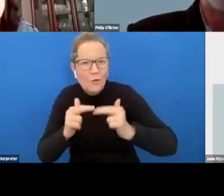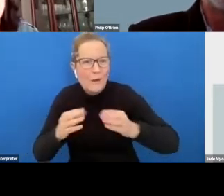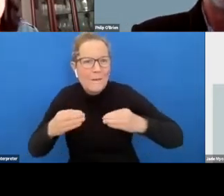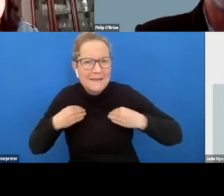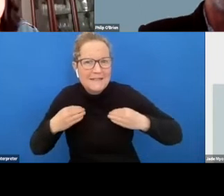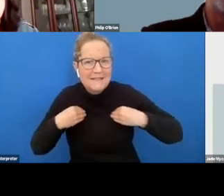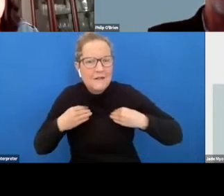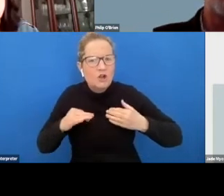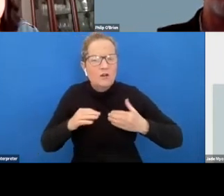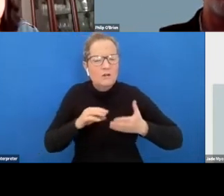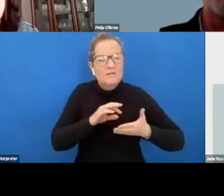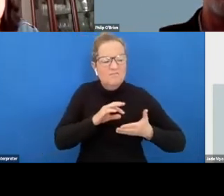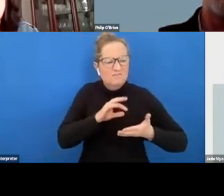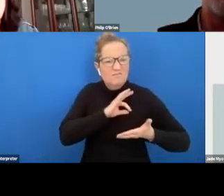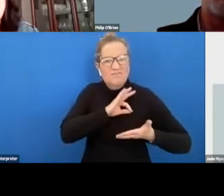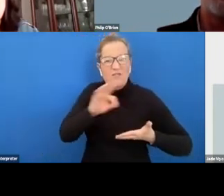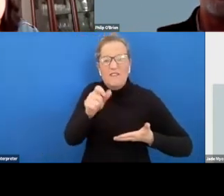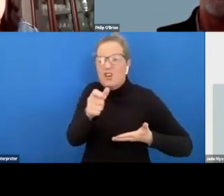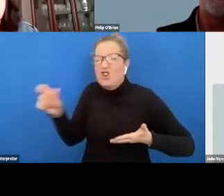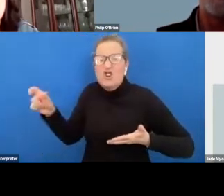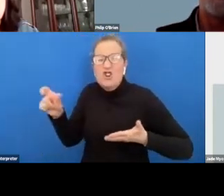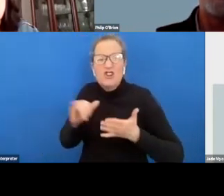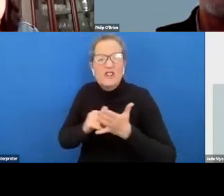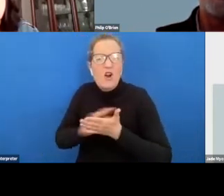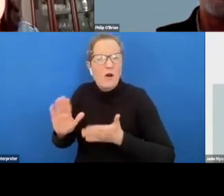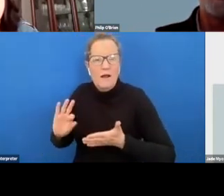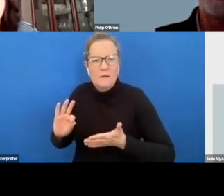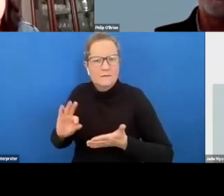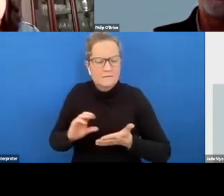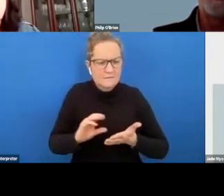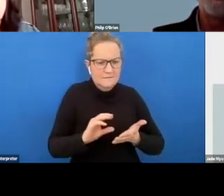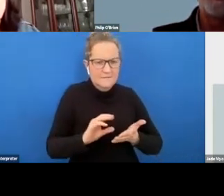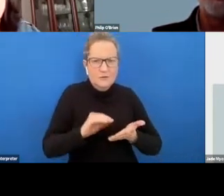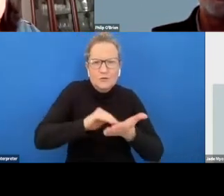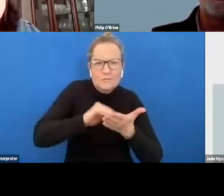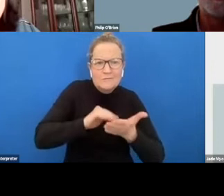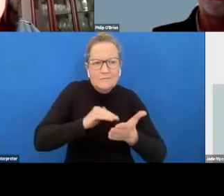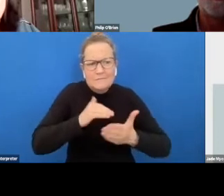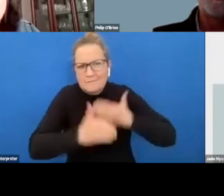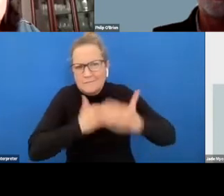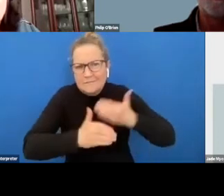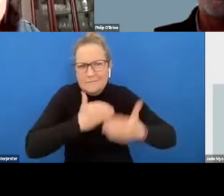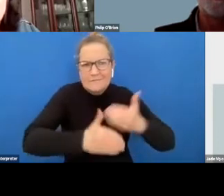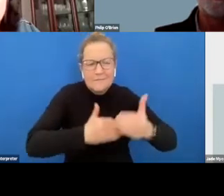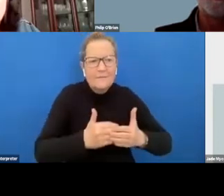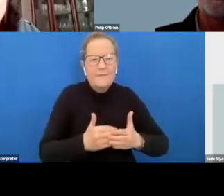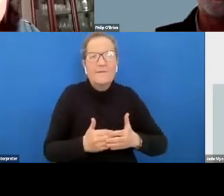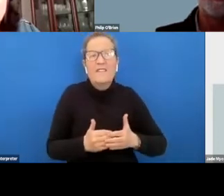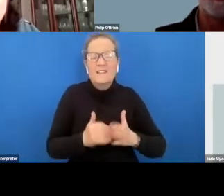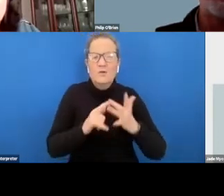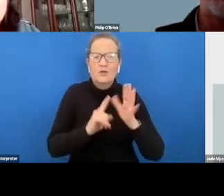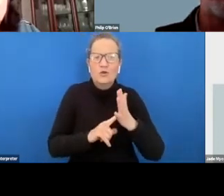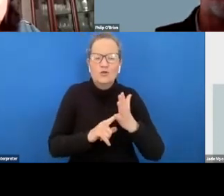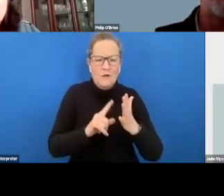like that but generally a social enterprise has um at least you know a cohort or